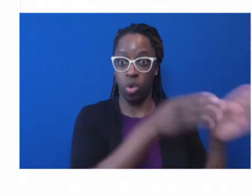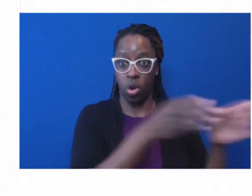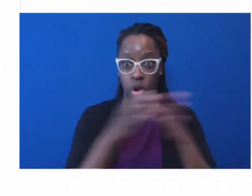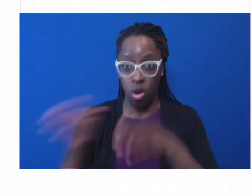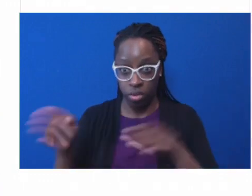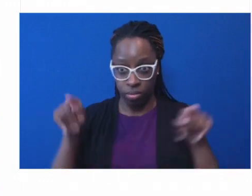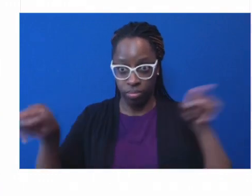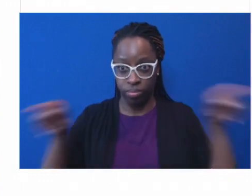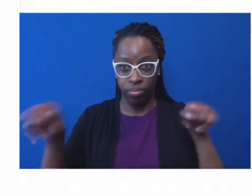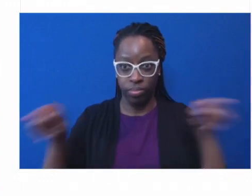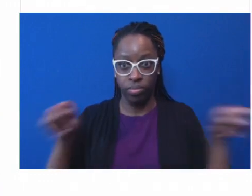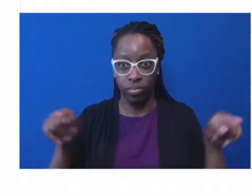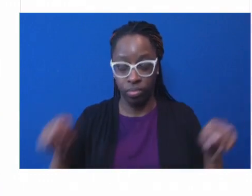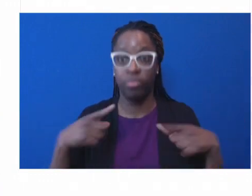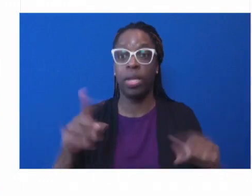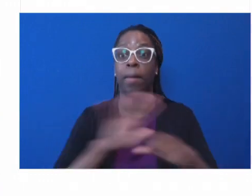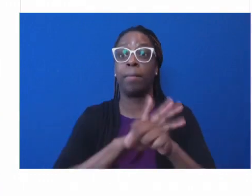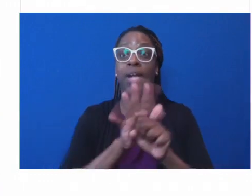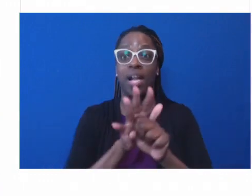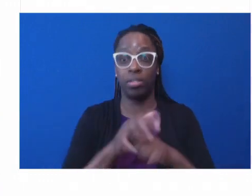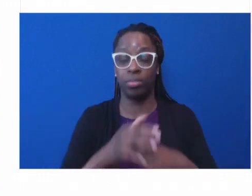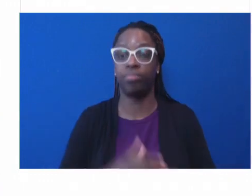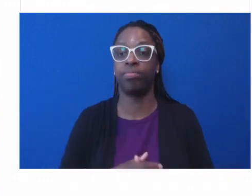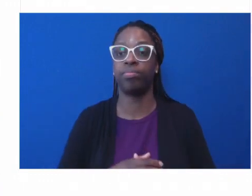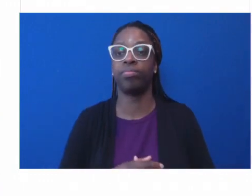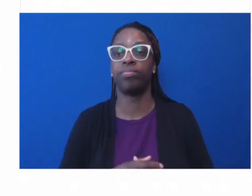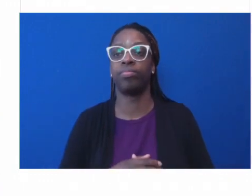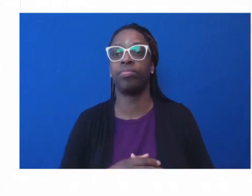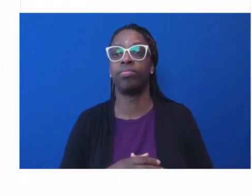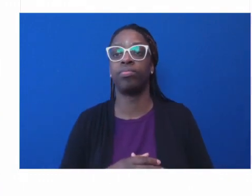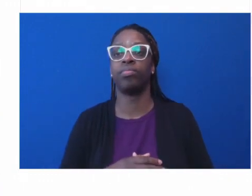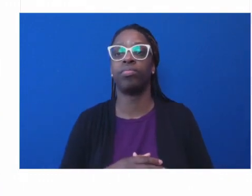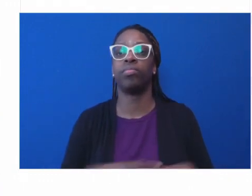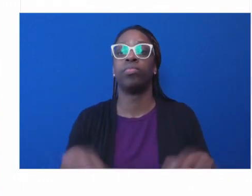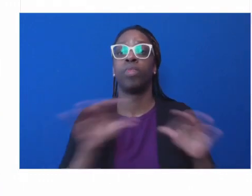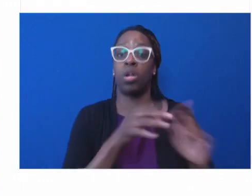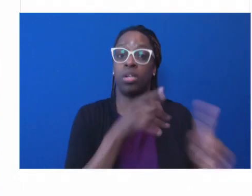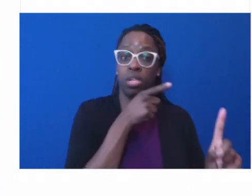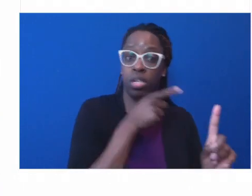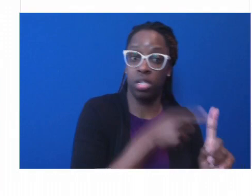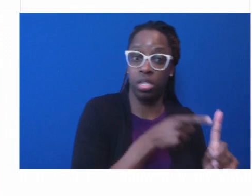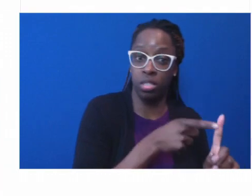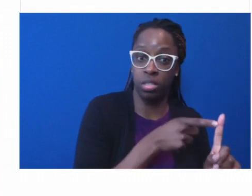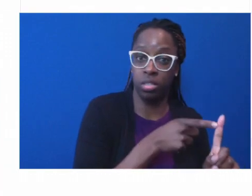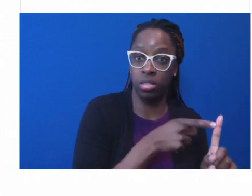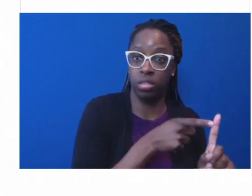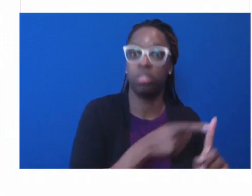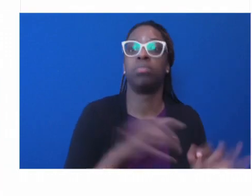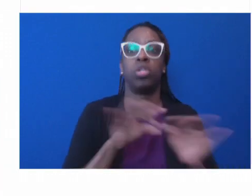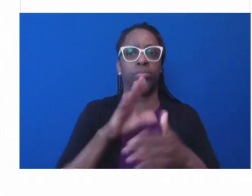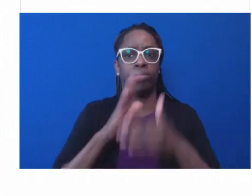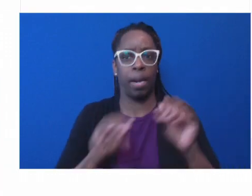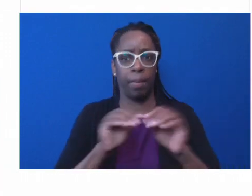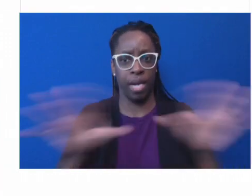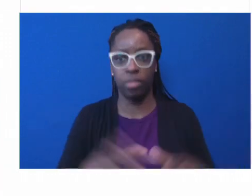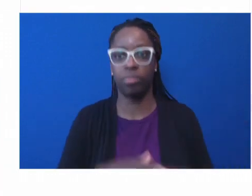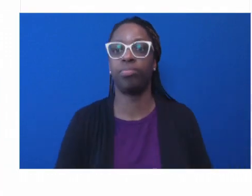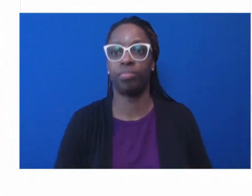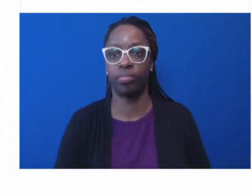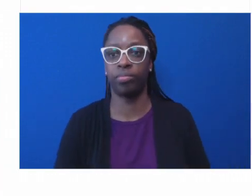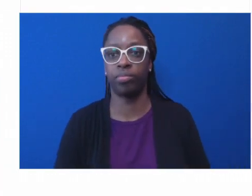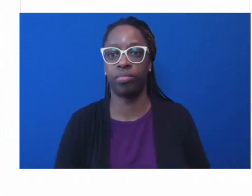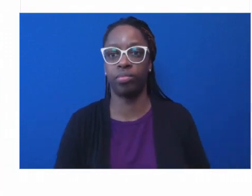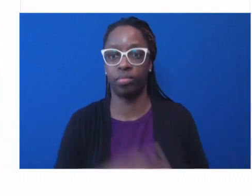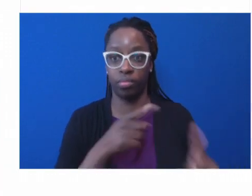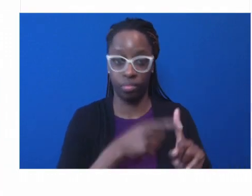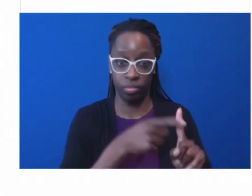One is to be transactional in nature, and the other is to be transformational. Transactional essentially means that